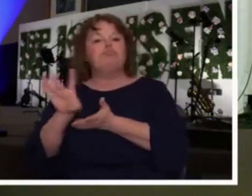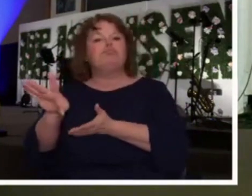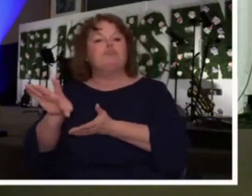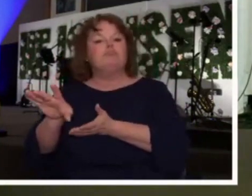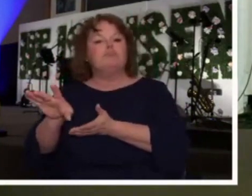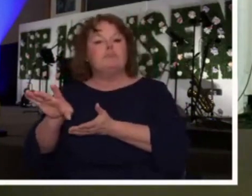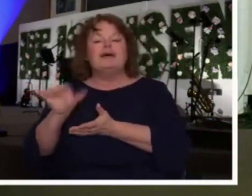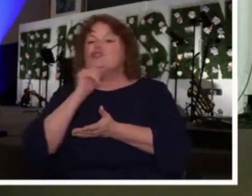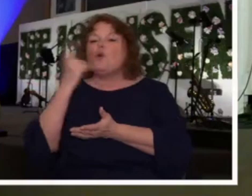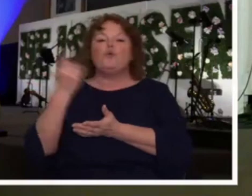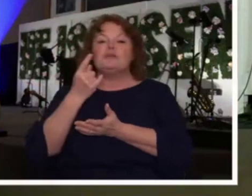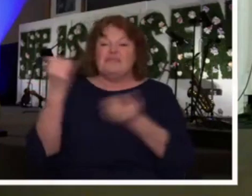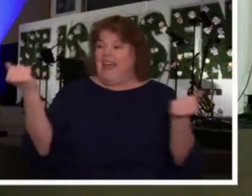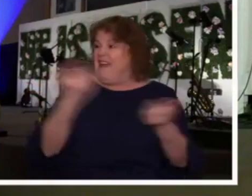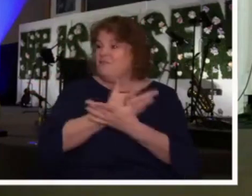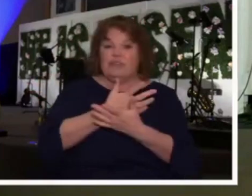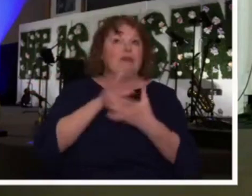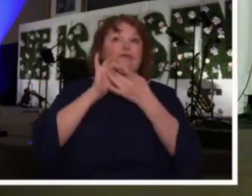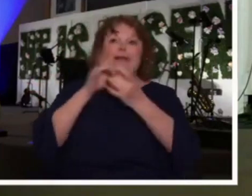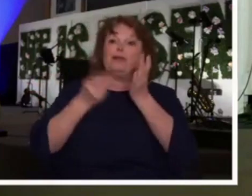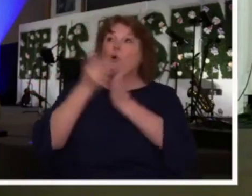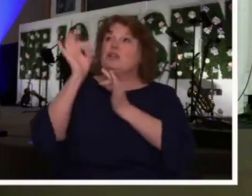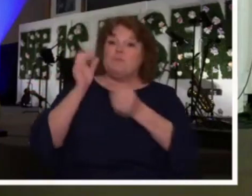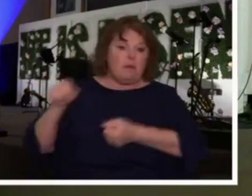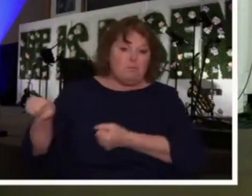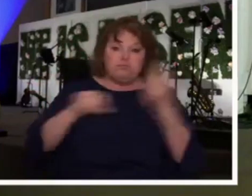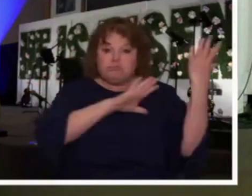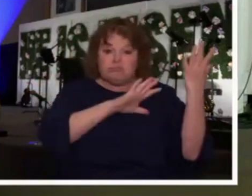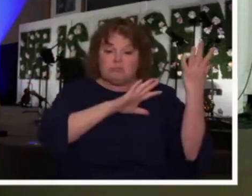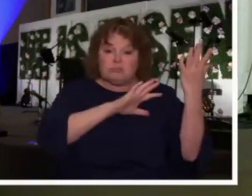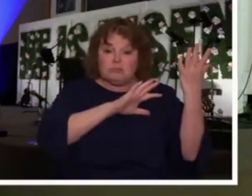everything altogether because it's difficult.